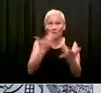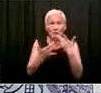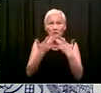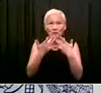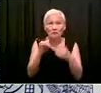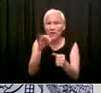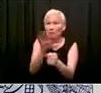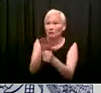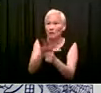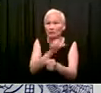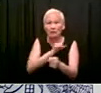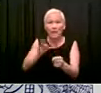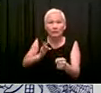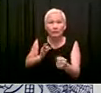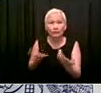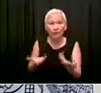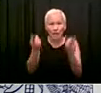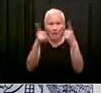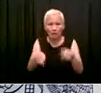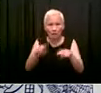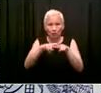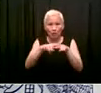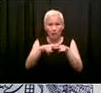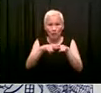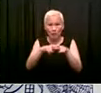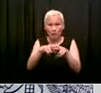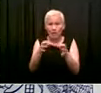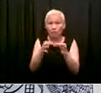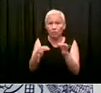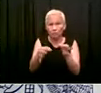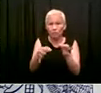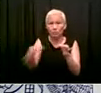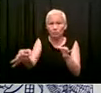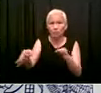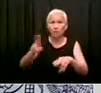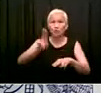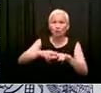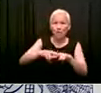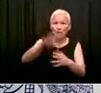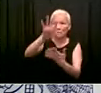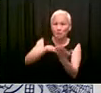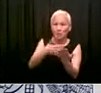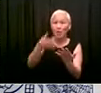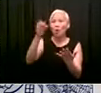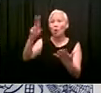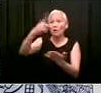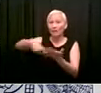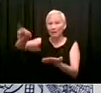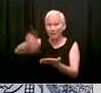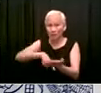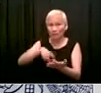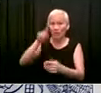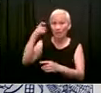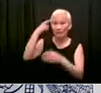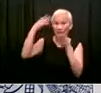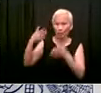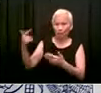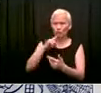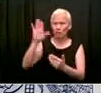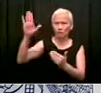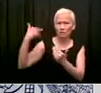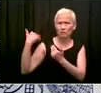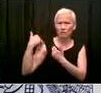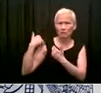cancellations. What does it say about the governor's management of the MTA, that they can't find enough train drivers to run the schedules? It raises a real question.